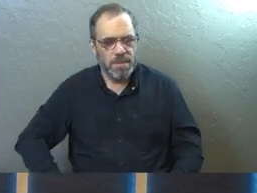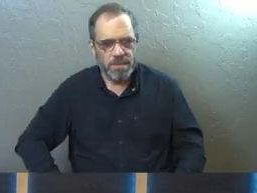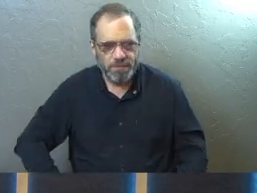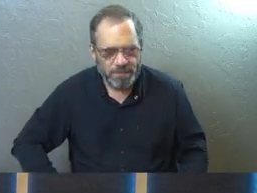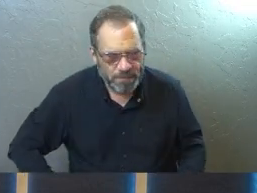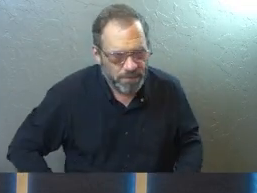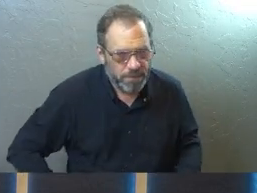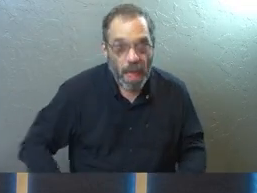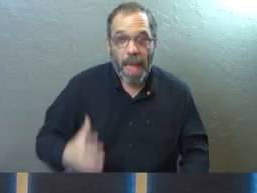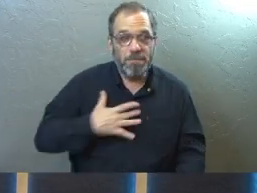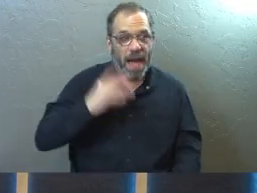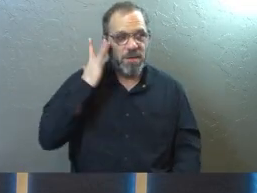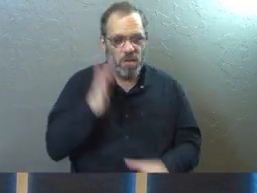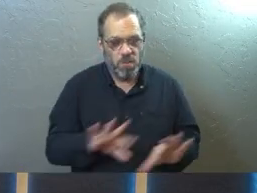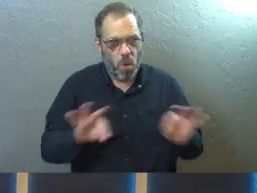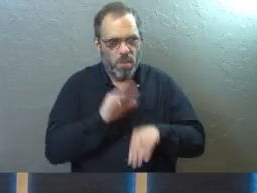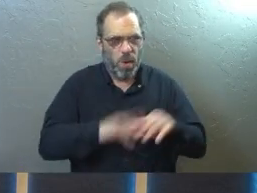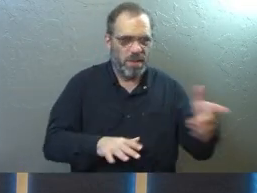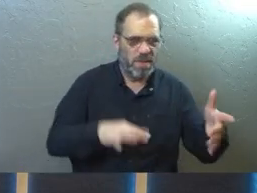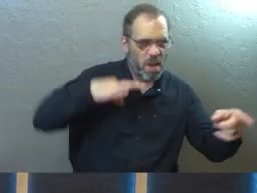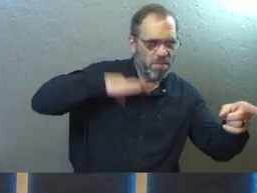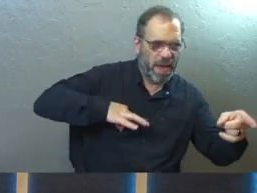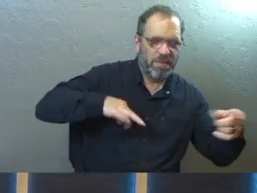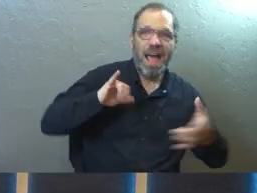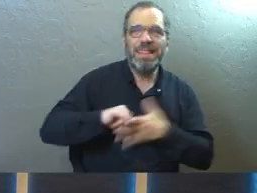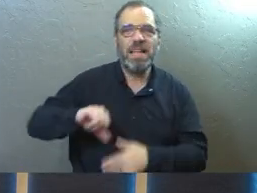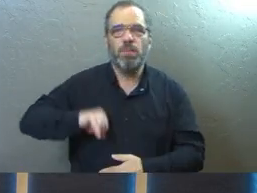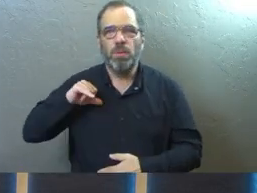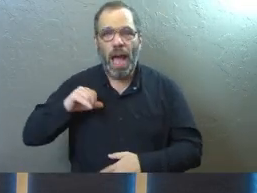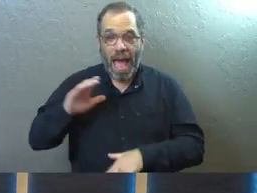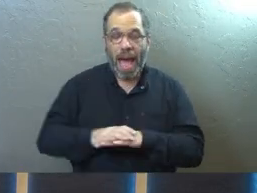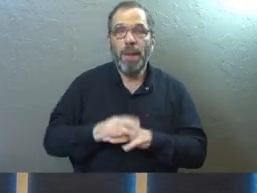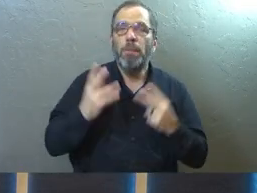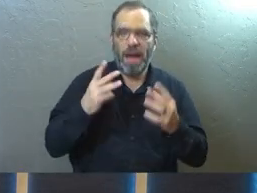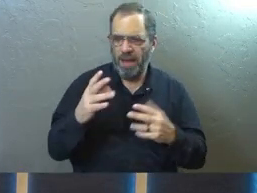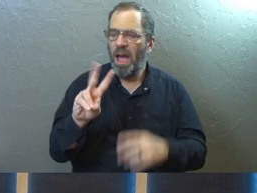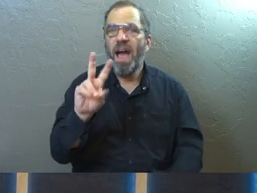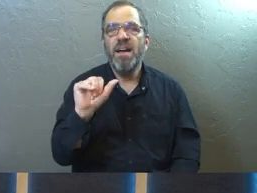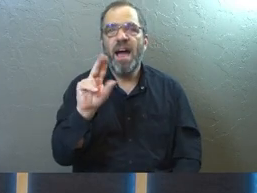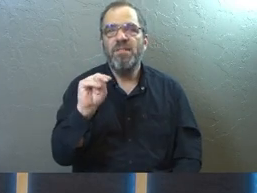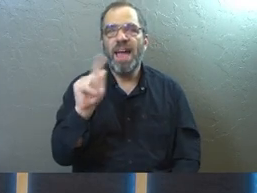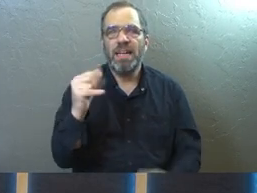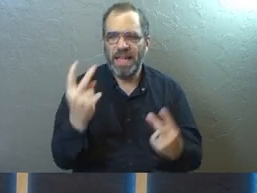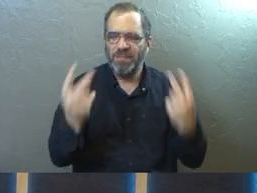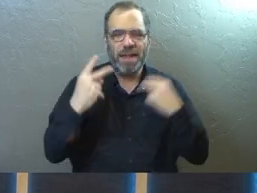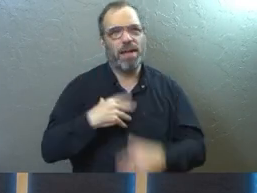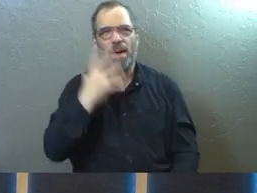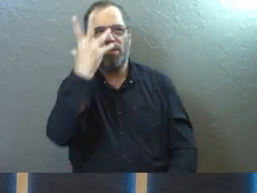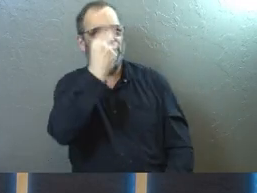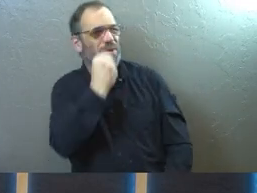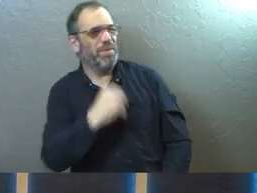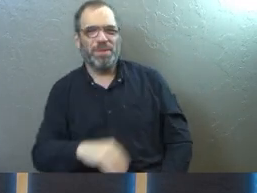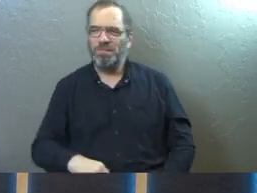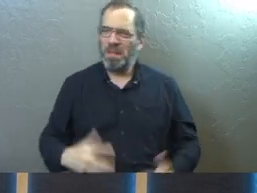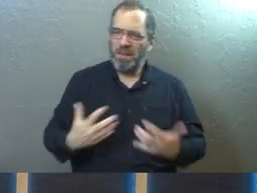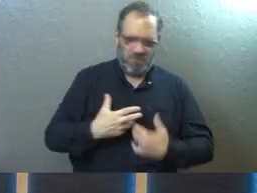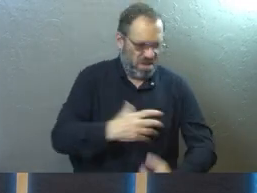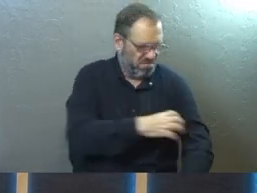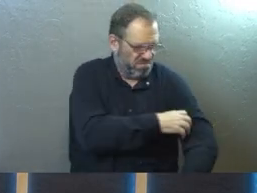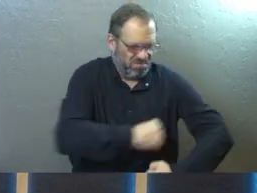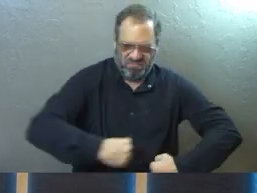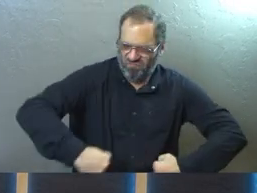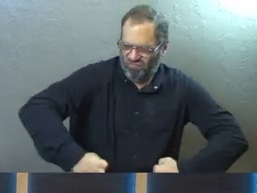And my annoyance is more important than their wellbeing. That's pride. How about my vanity? I am beautiful and I am fit